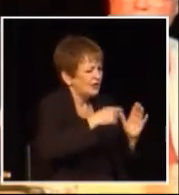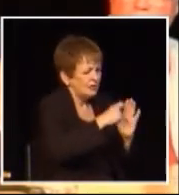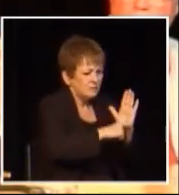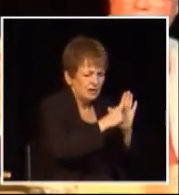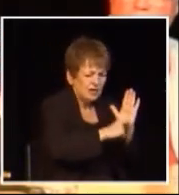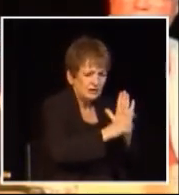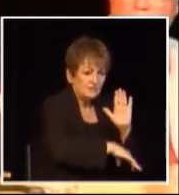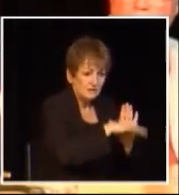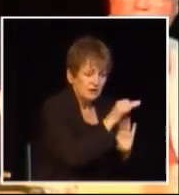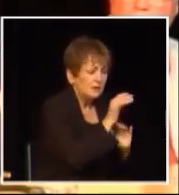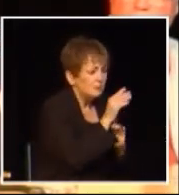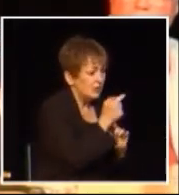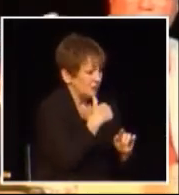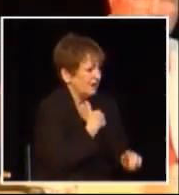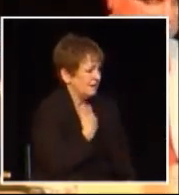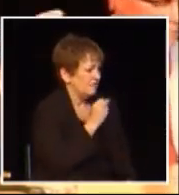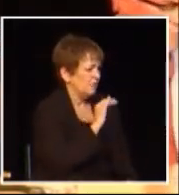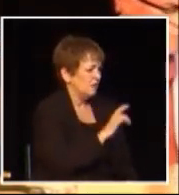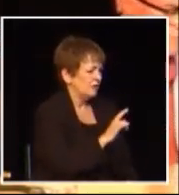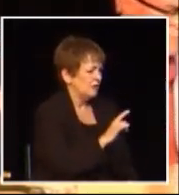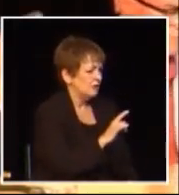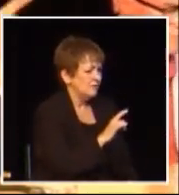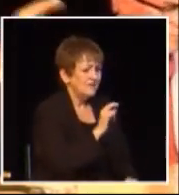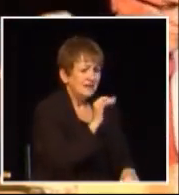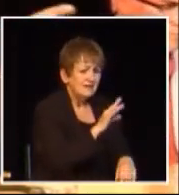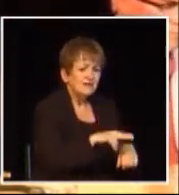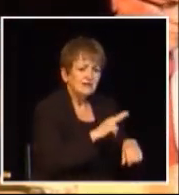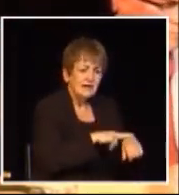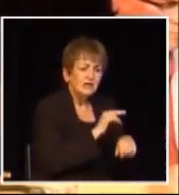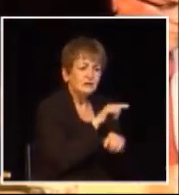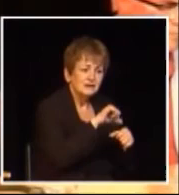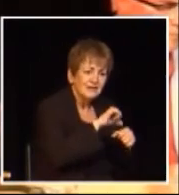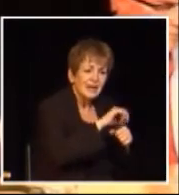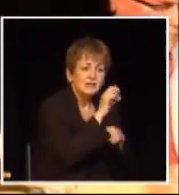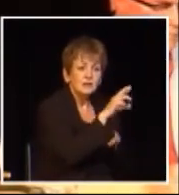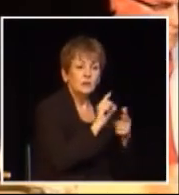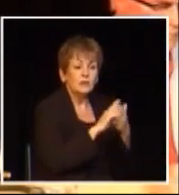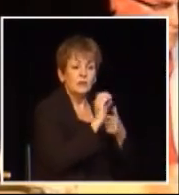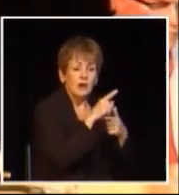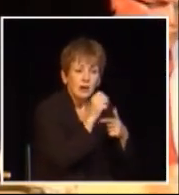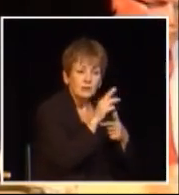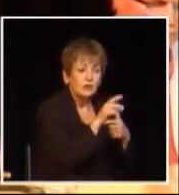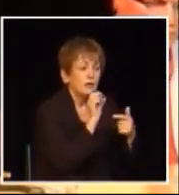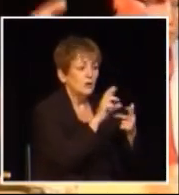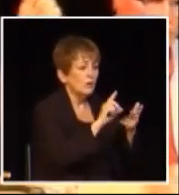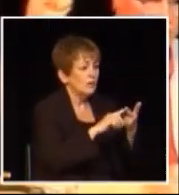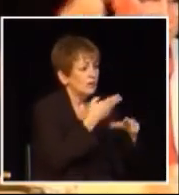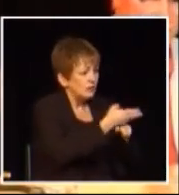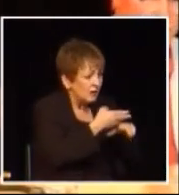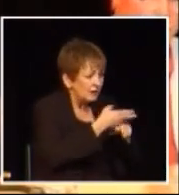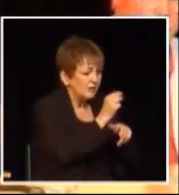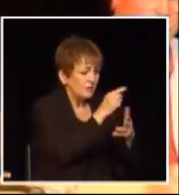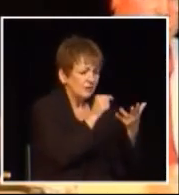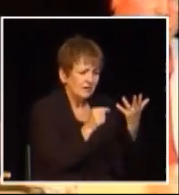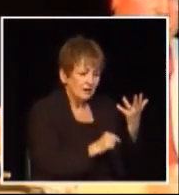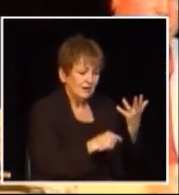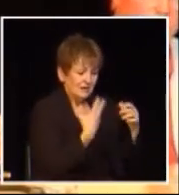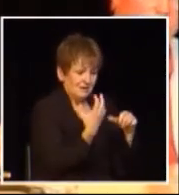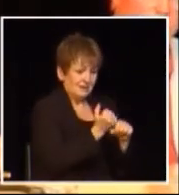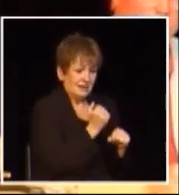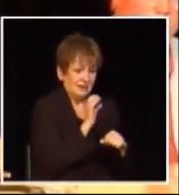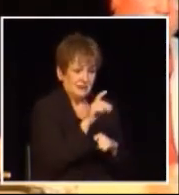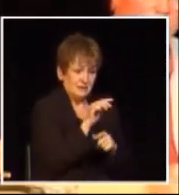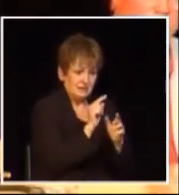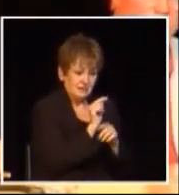rich province now keep in mind too that when that oil company or that natural gas company or the copper mine or the logging company